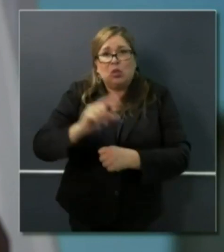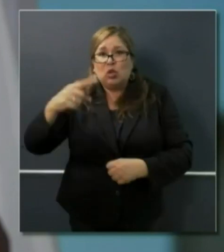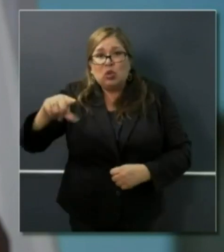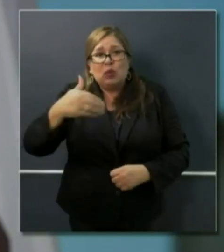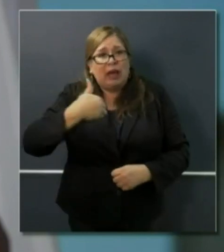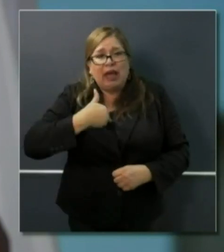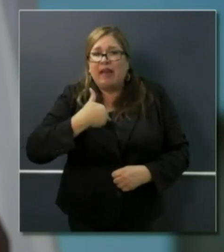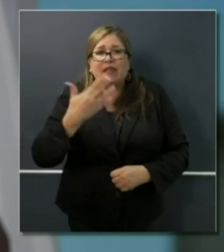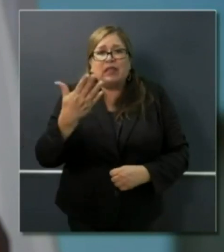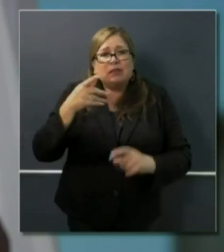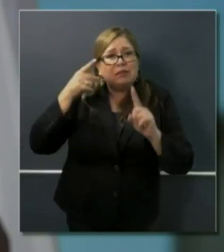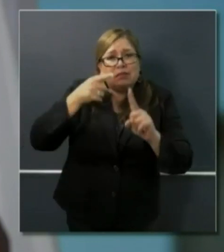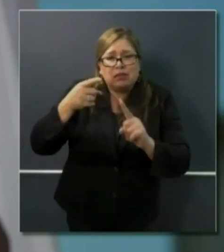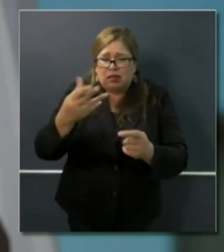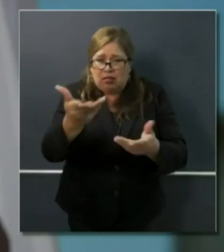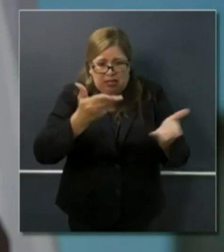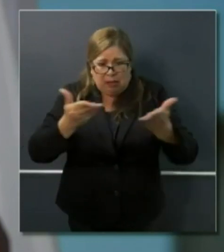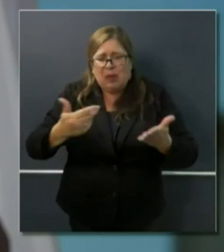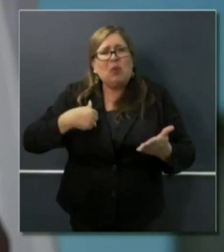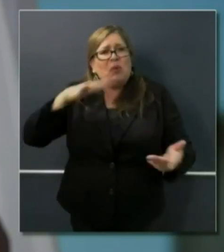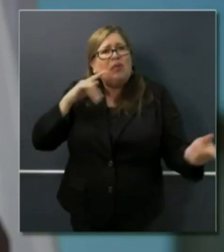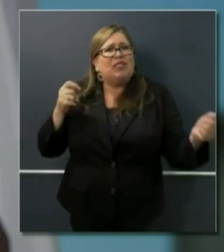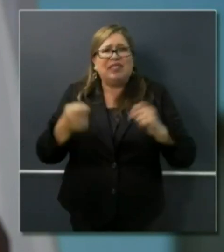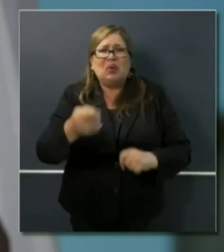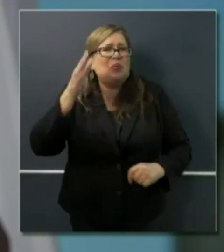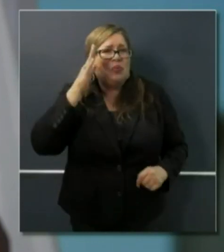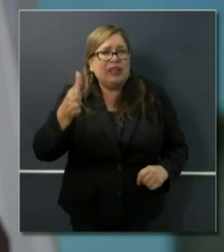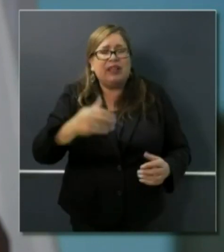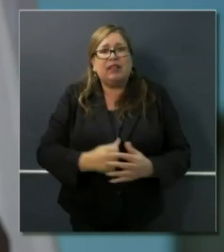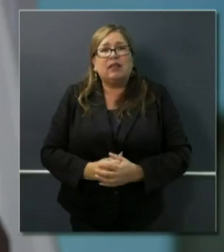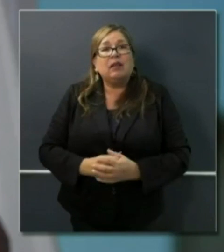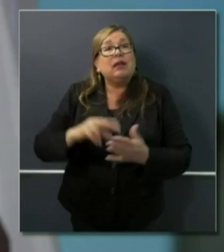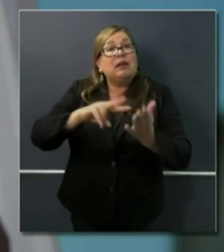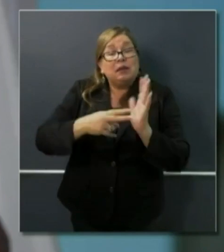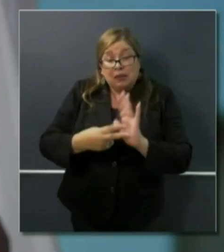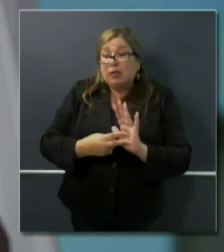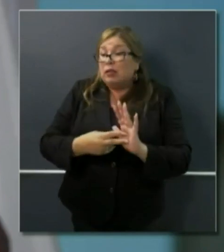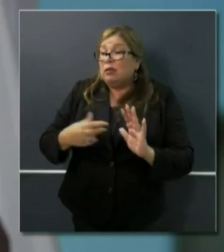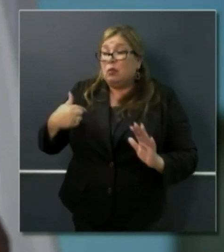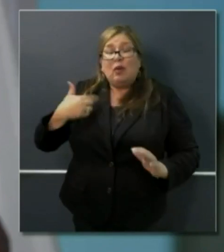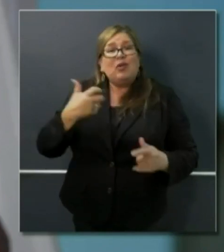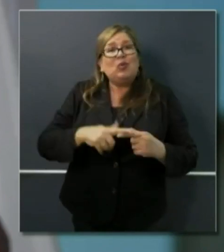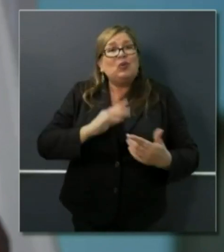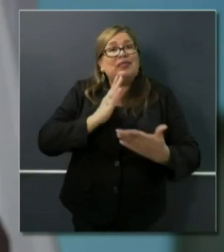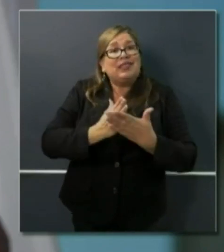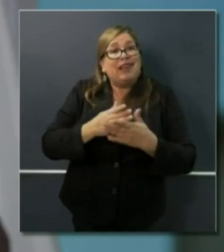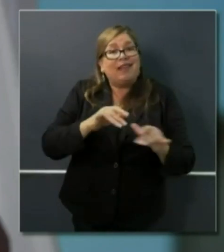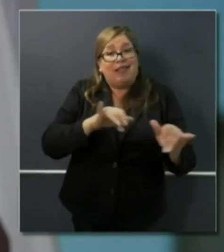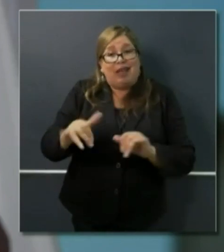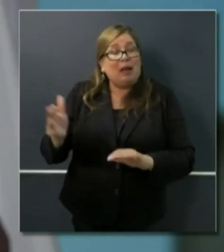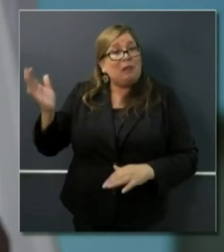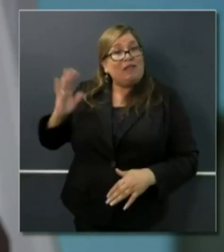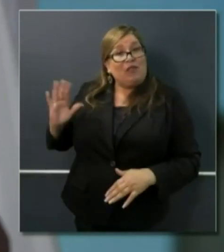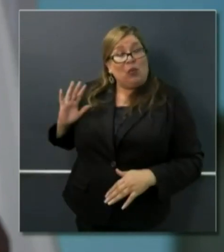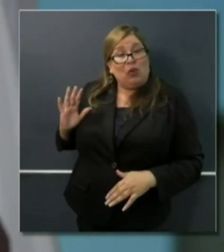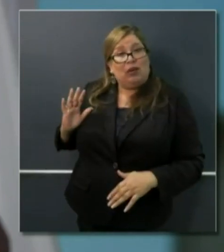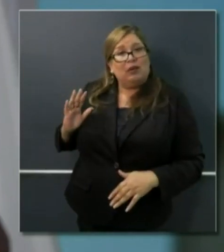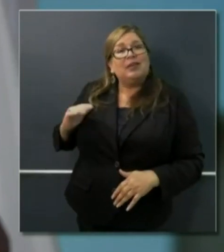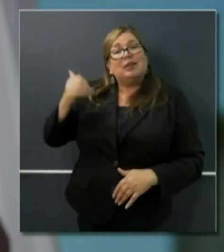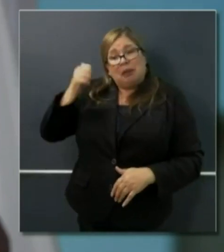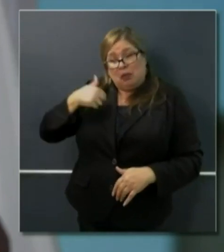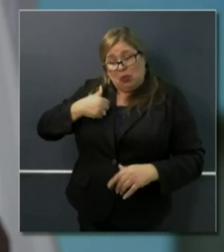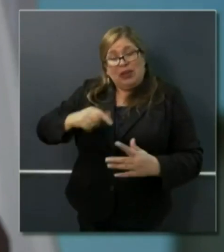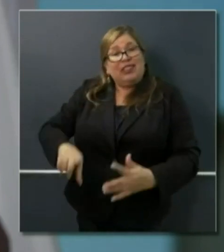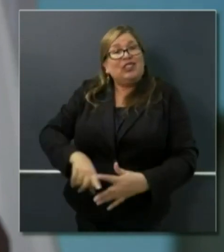most important thing we can do, said this yesterday, is to end as we began, where we went into this together